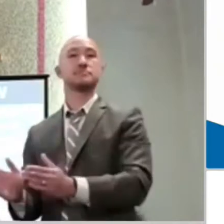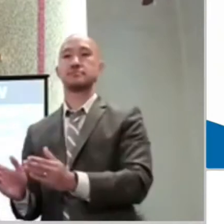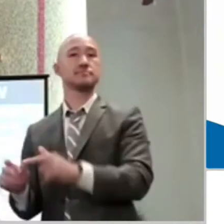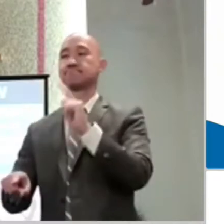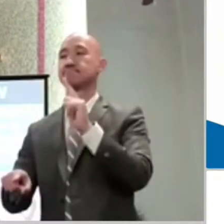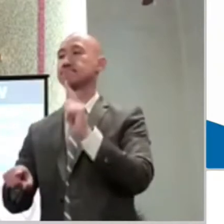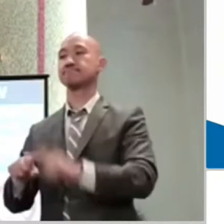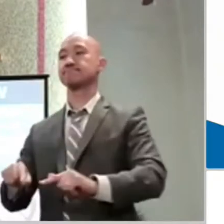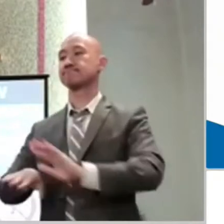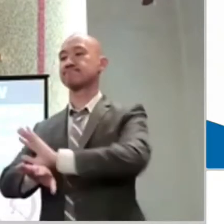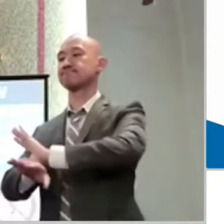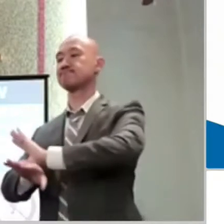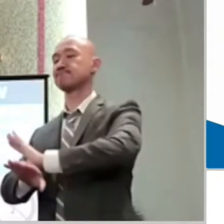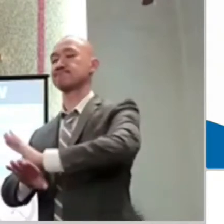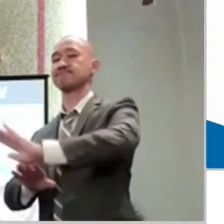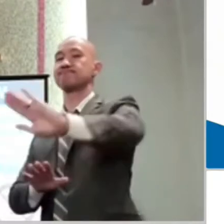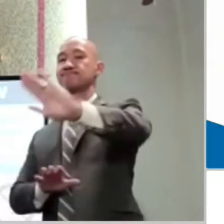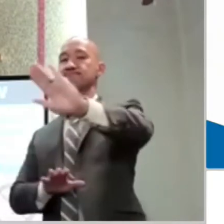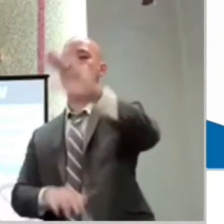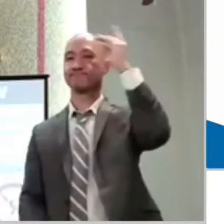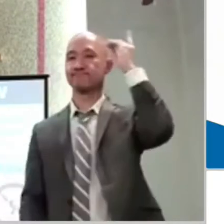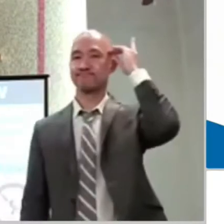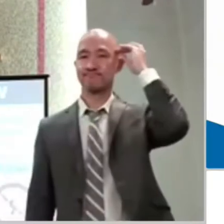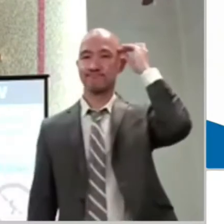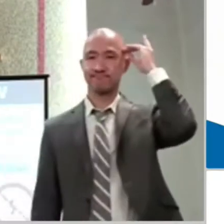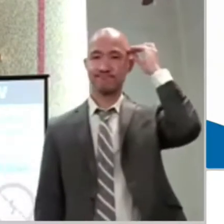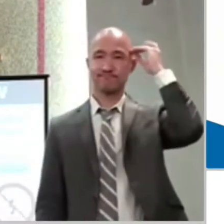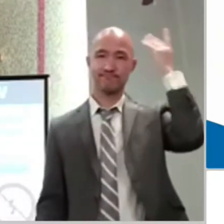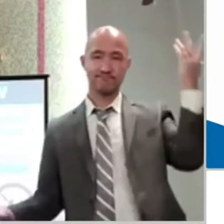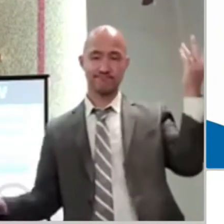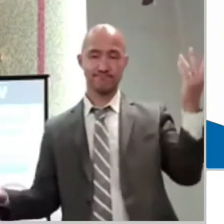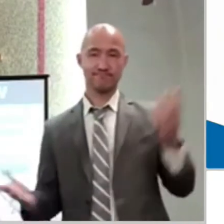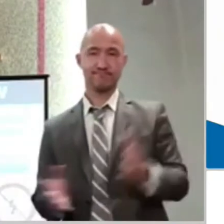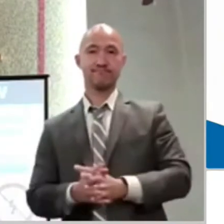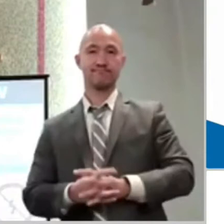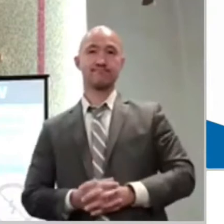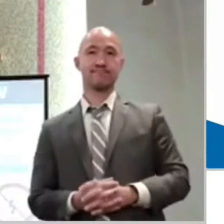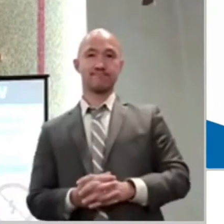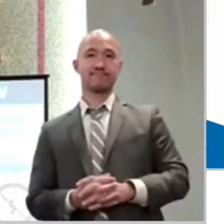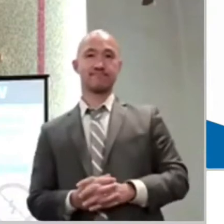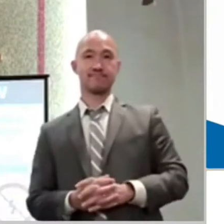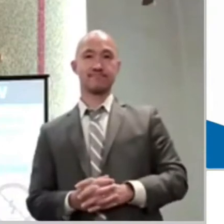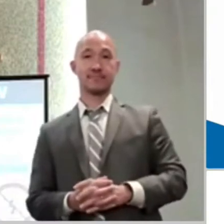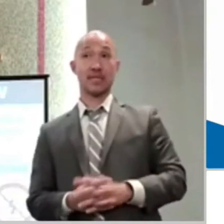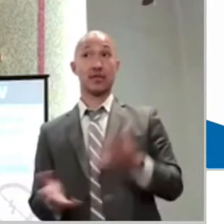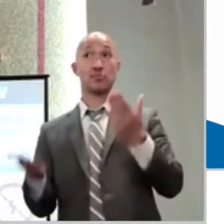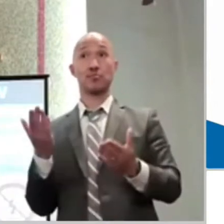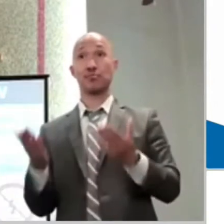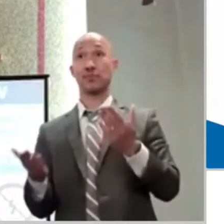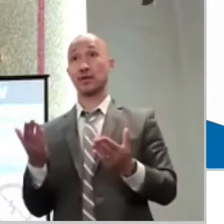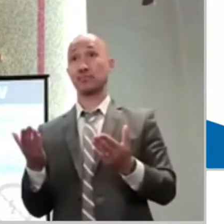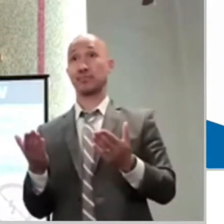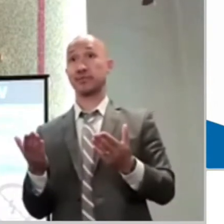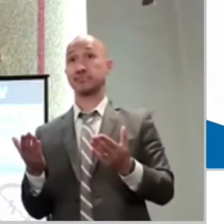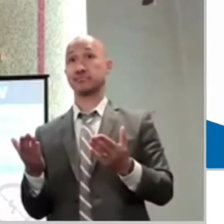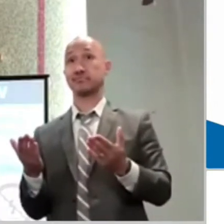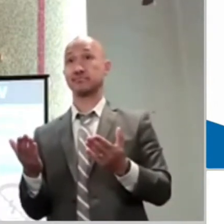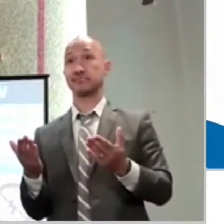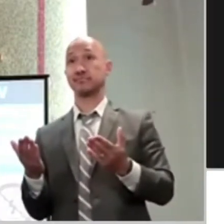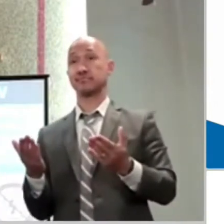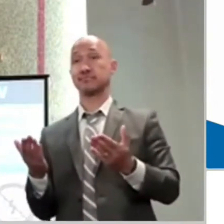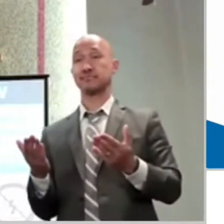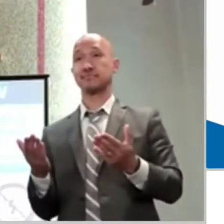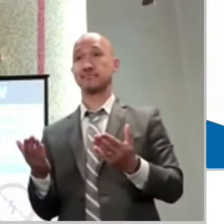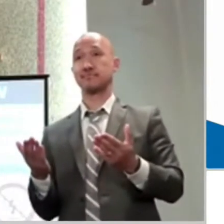Can you imagine the disappointment? I'm sure some of you had had some disappointing times when your hopes were up,